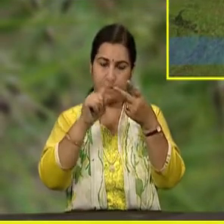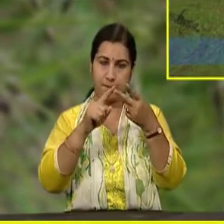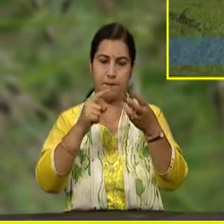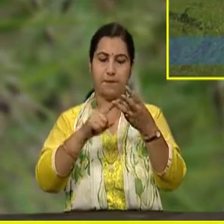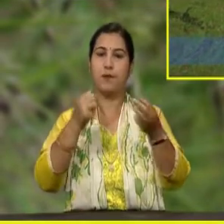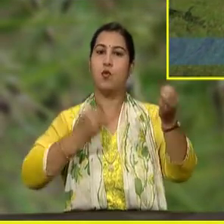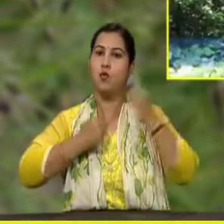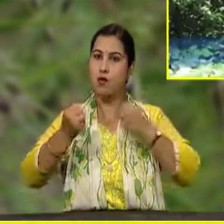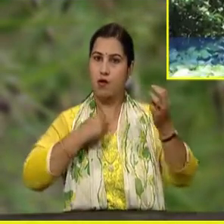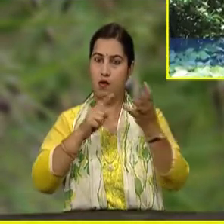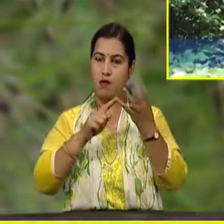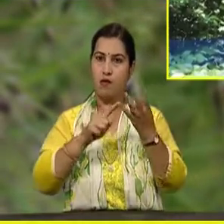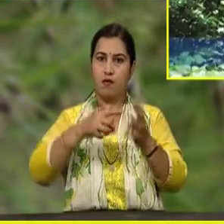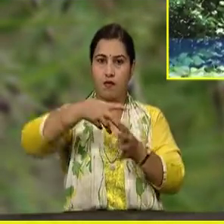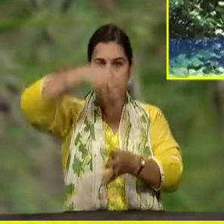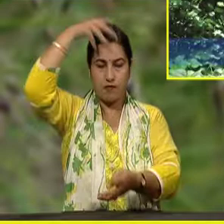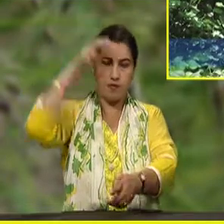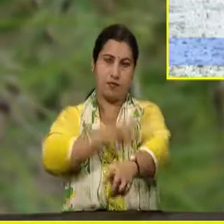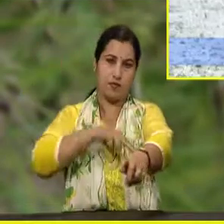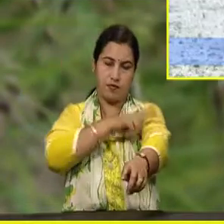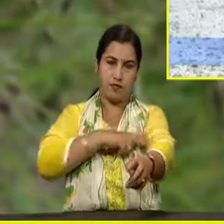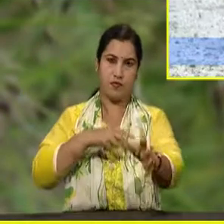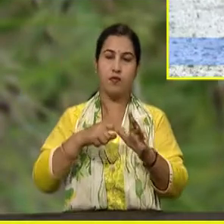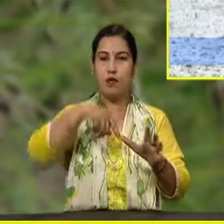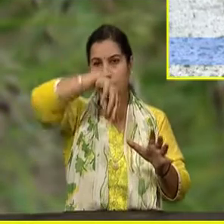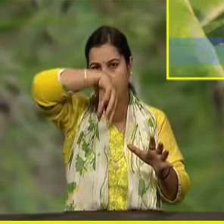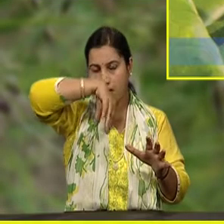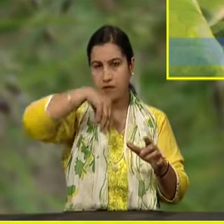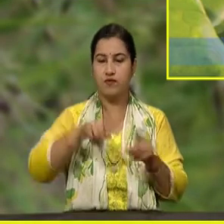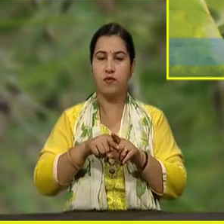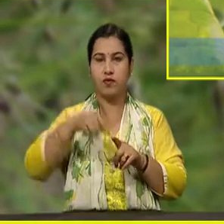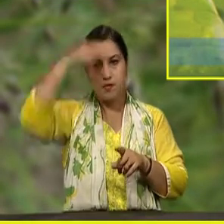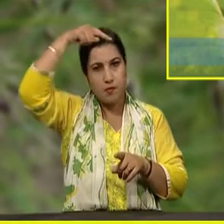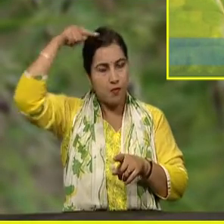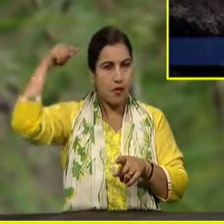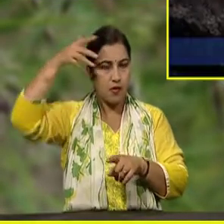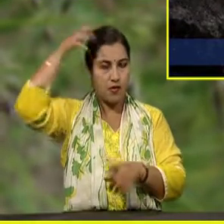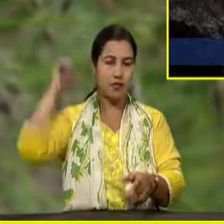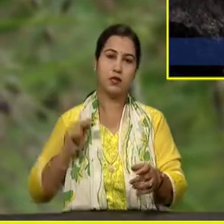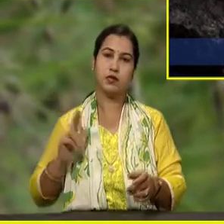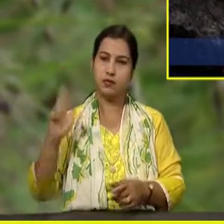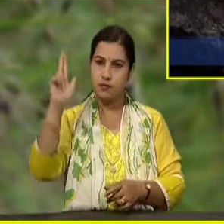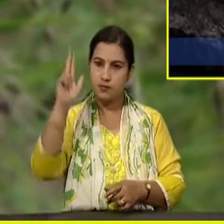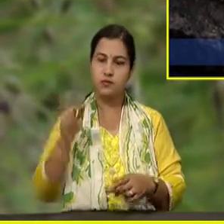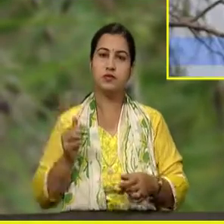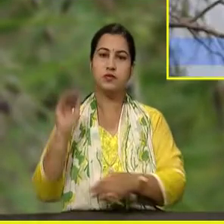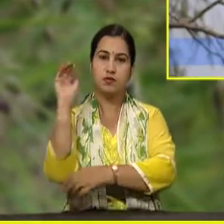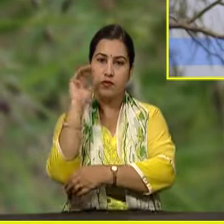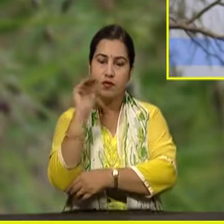tigers, elephants, leopards, lizards, snakes,